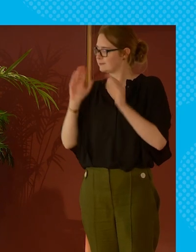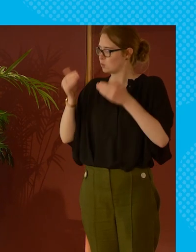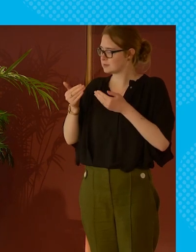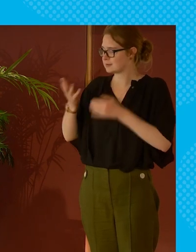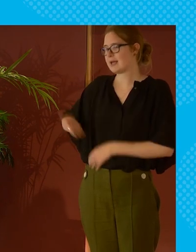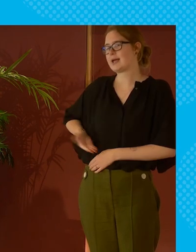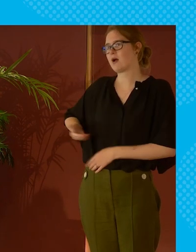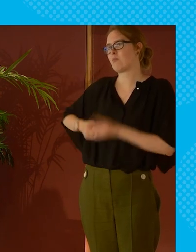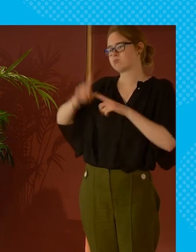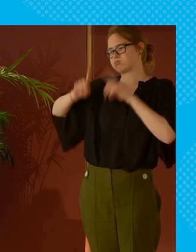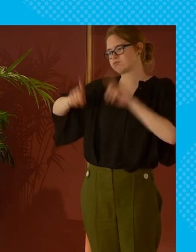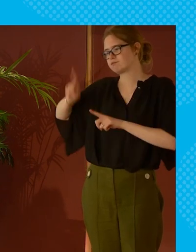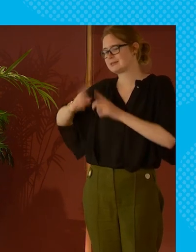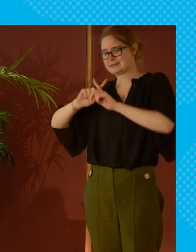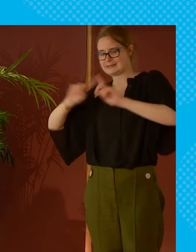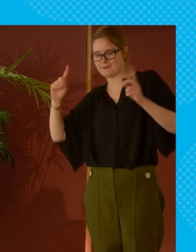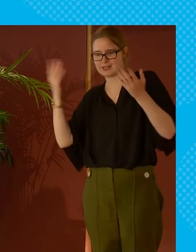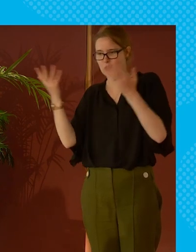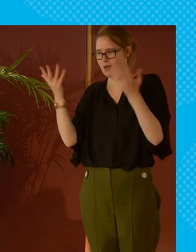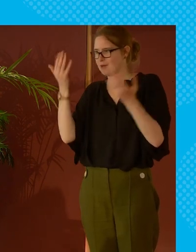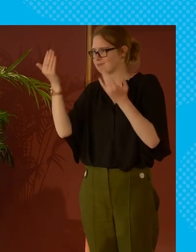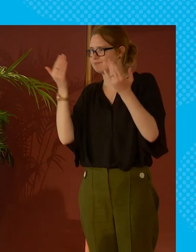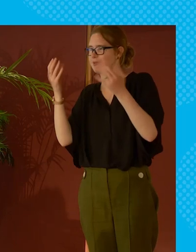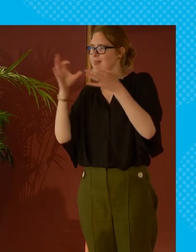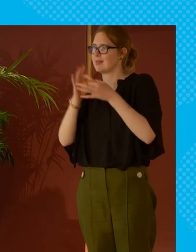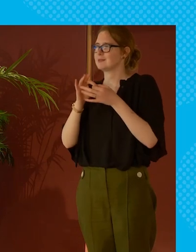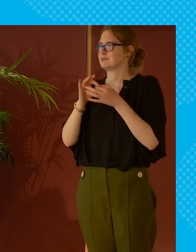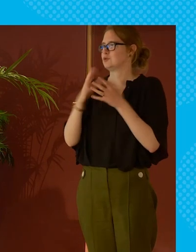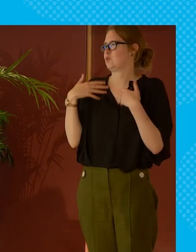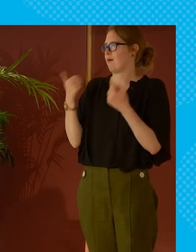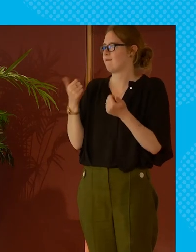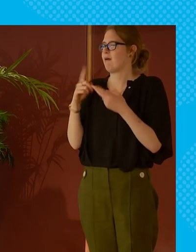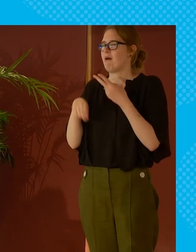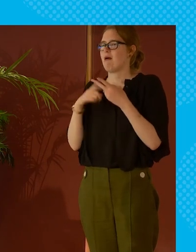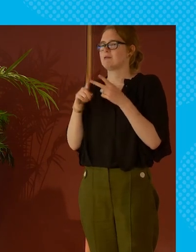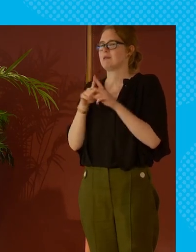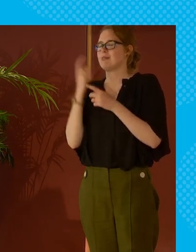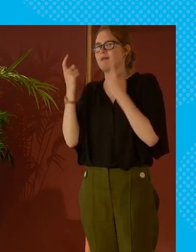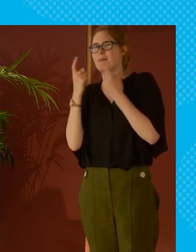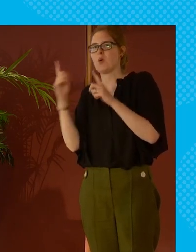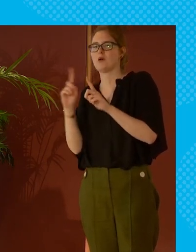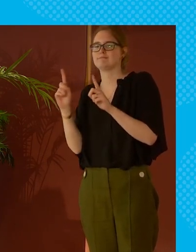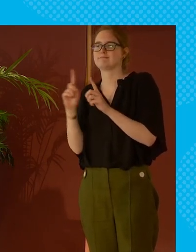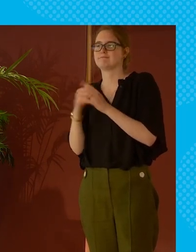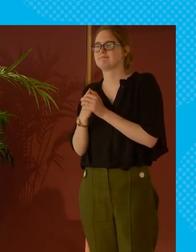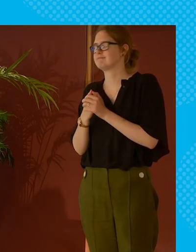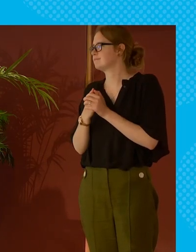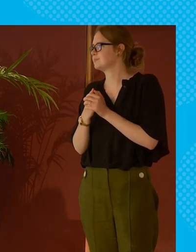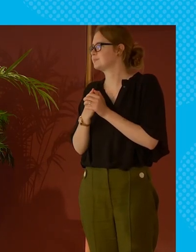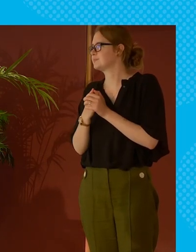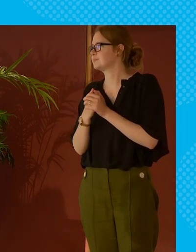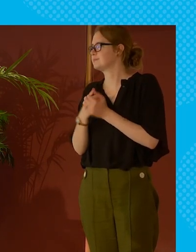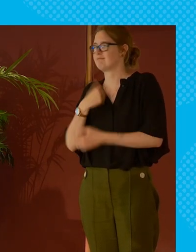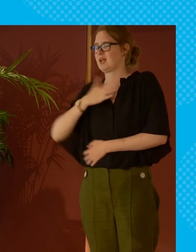differentials without looking at where some of the big differences are that you know around wealth that we can make a point that we have that thing about oh well you know